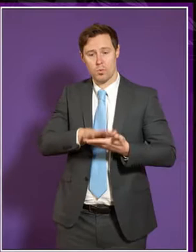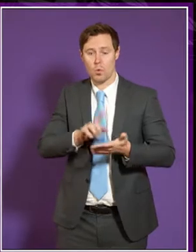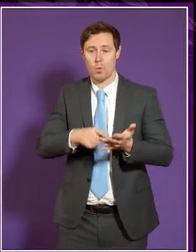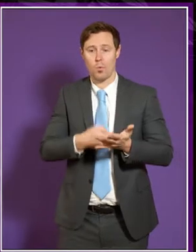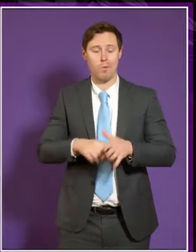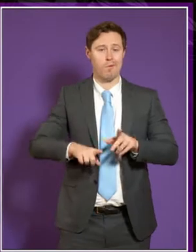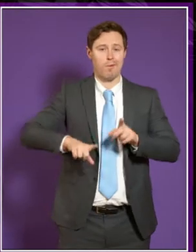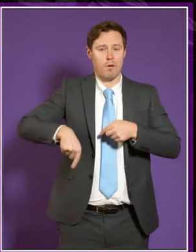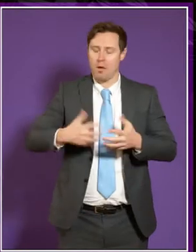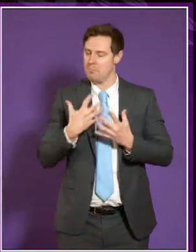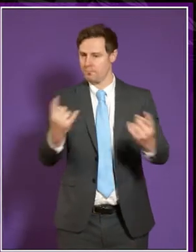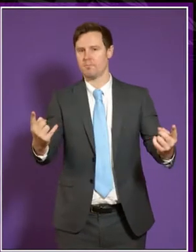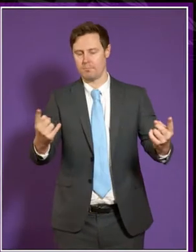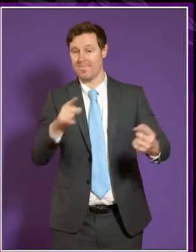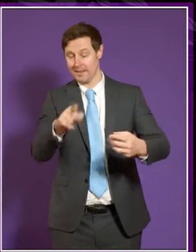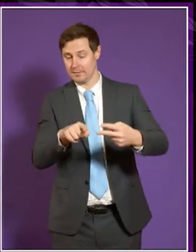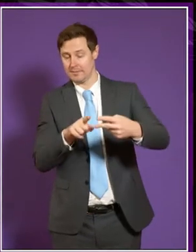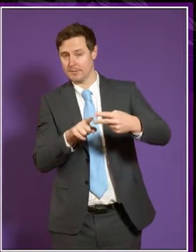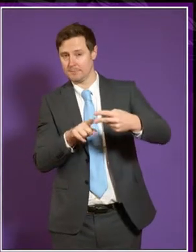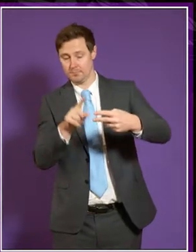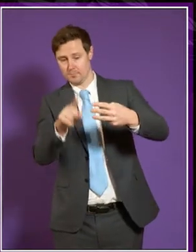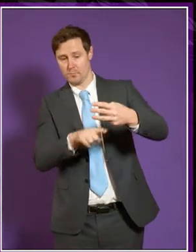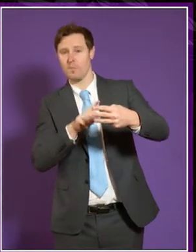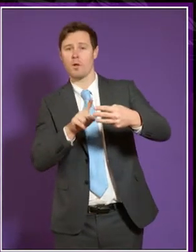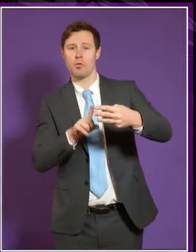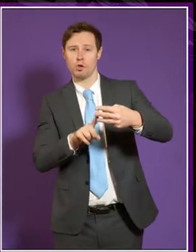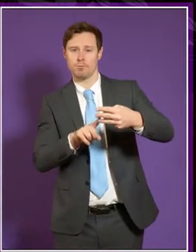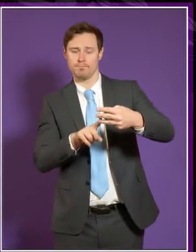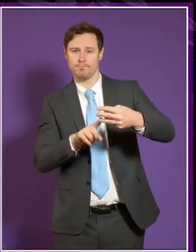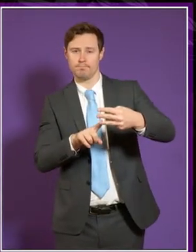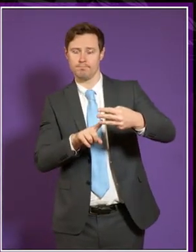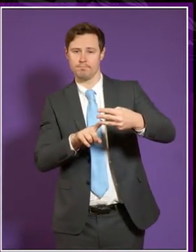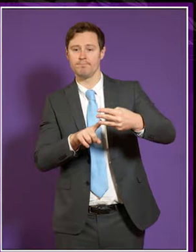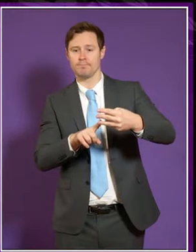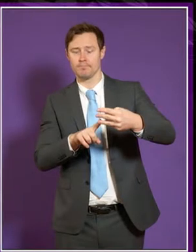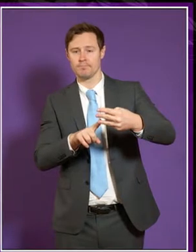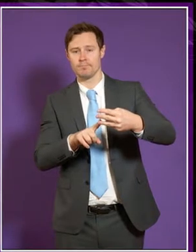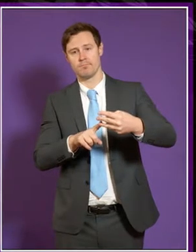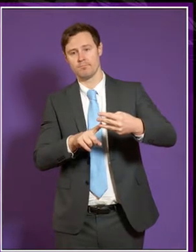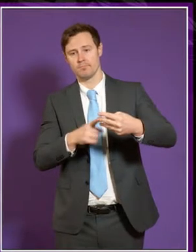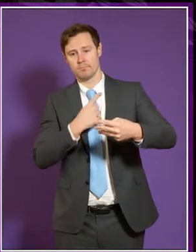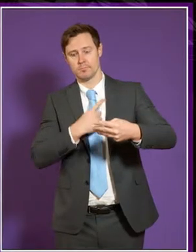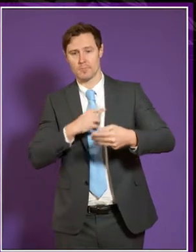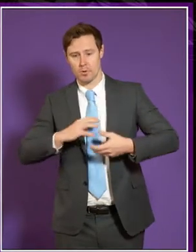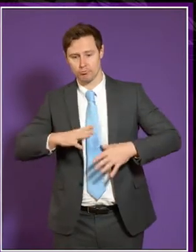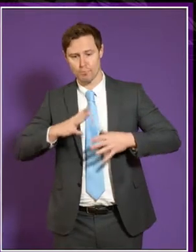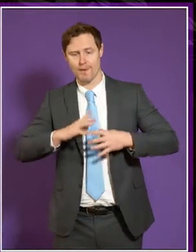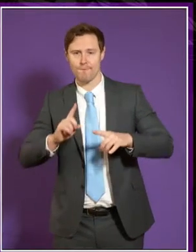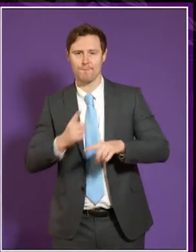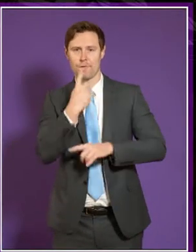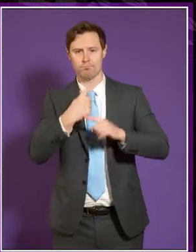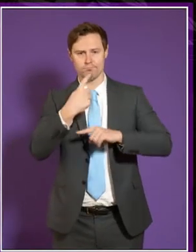So that's the second thing I've been doing. The third thing I've been doing, of course, is preparing my first annual report,